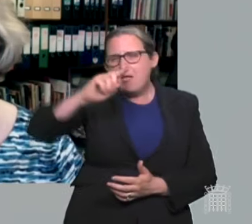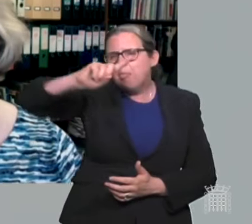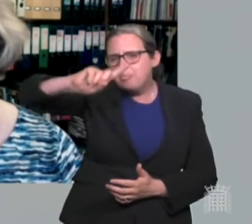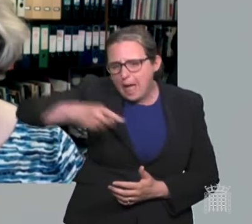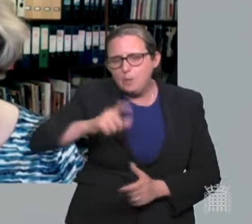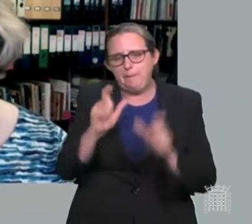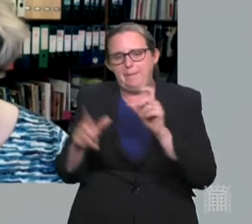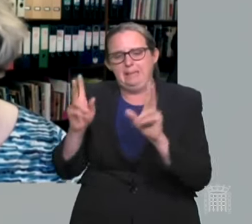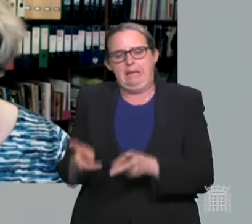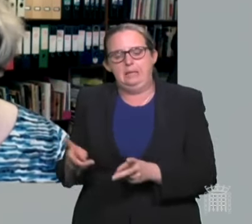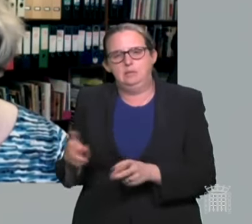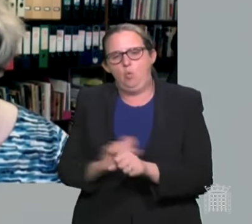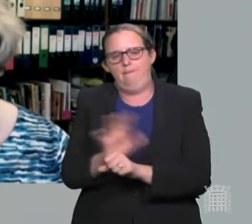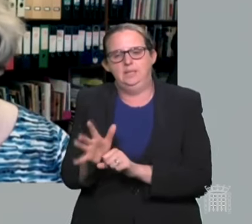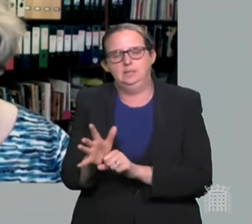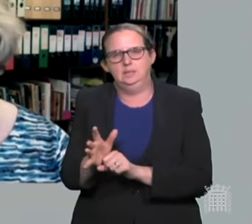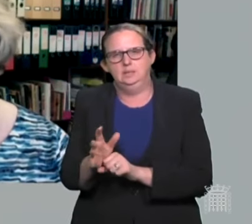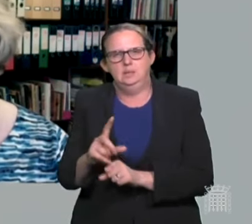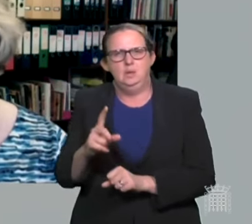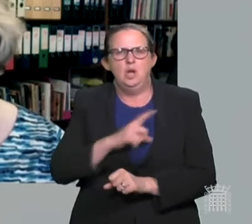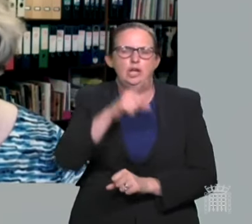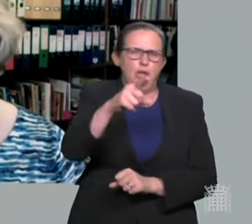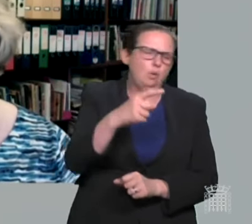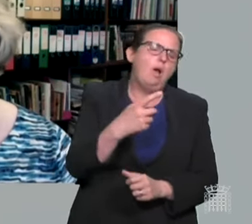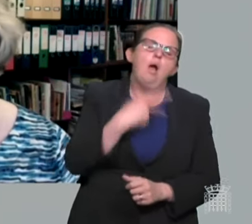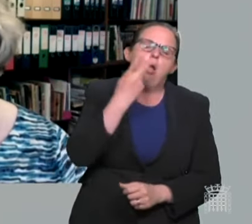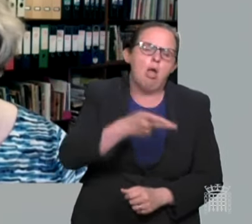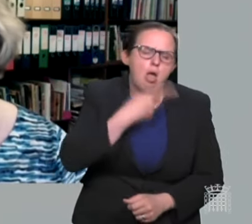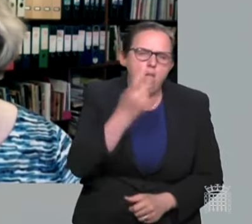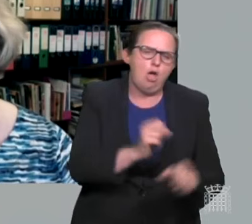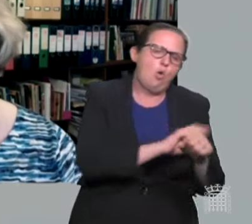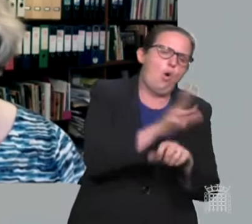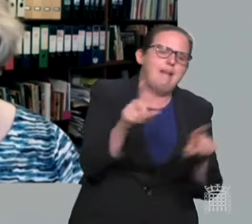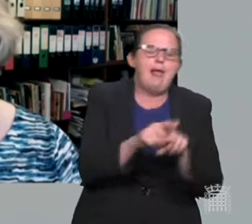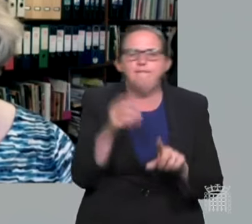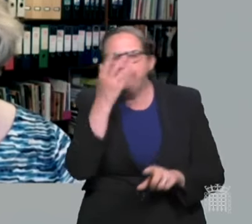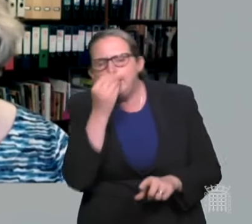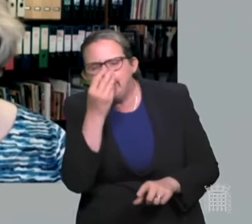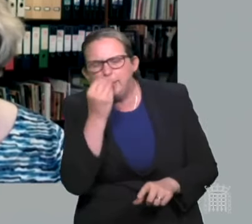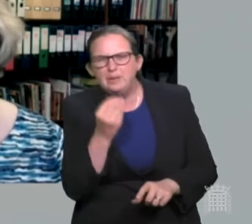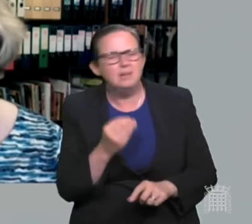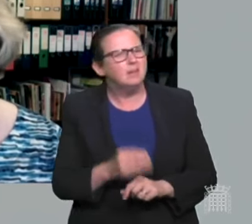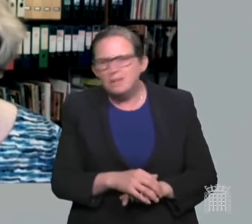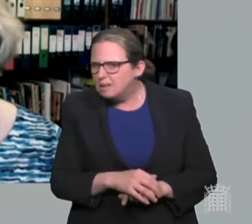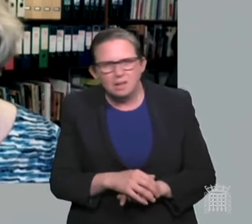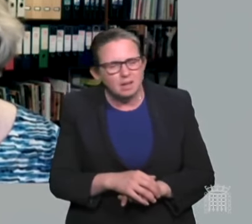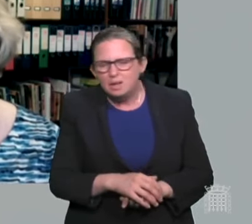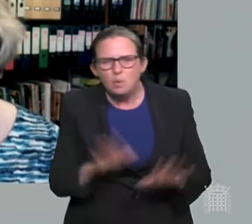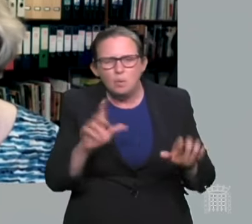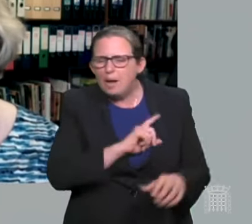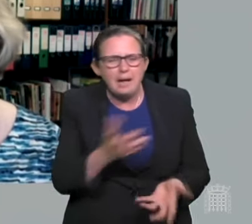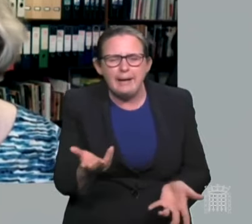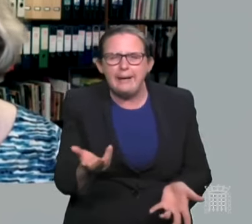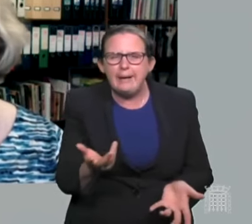to the false narrative that COVID is just like flu? Is it just wishful thinking? And why is he planning